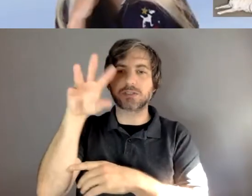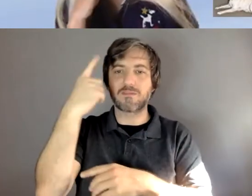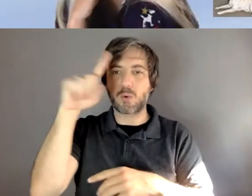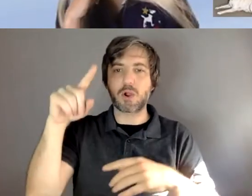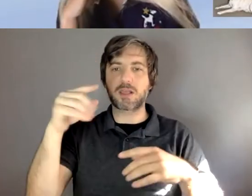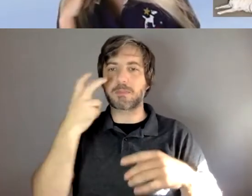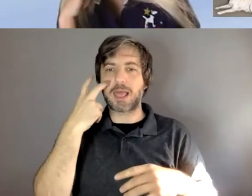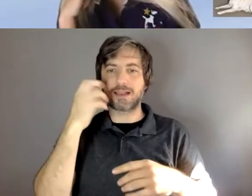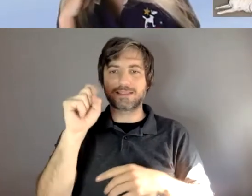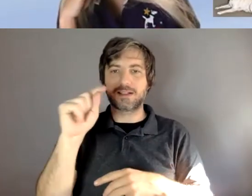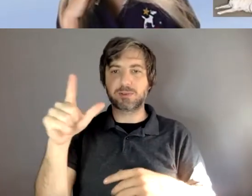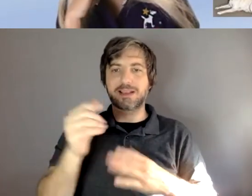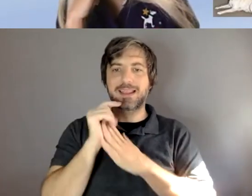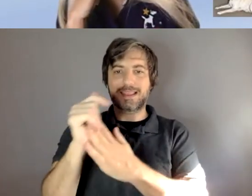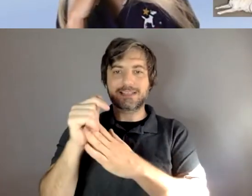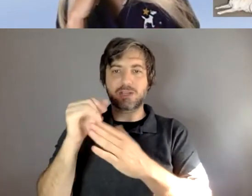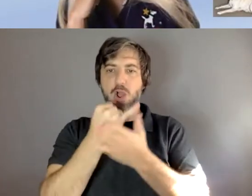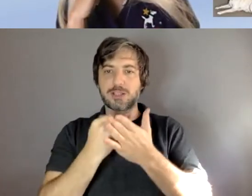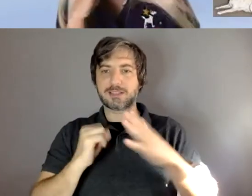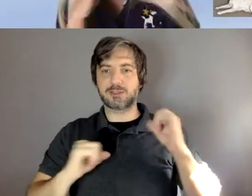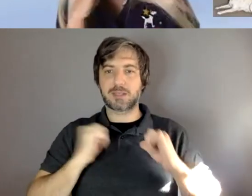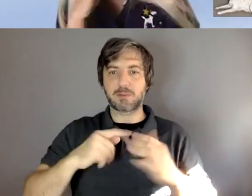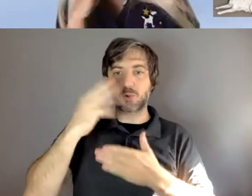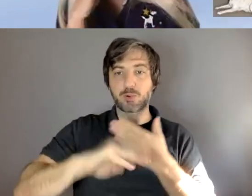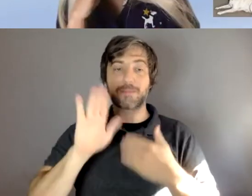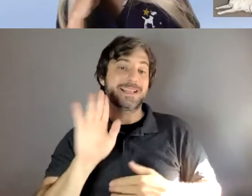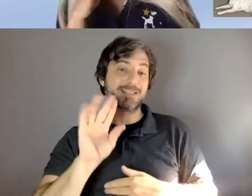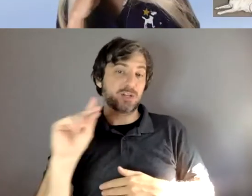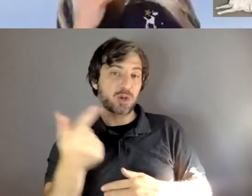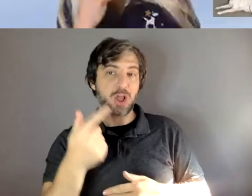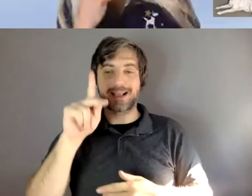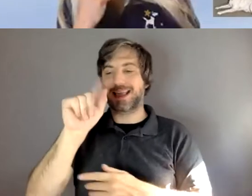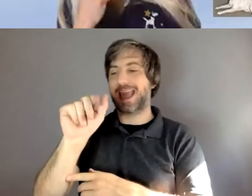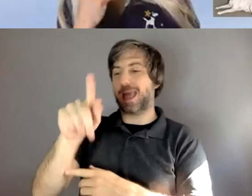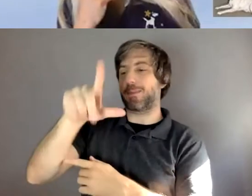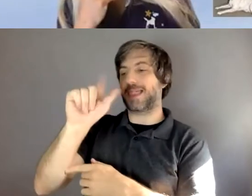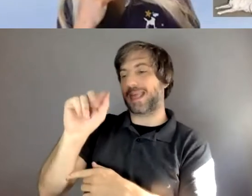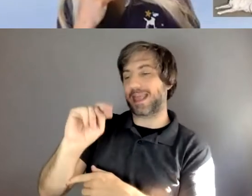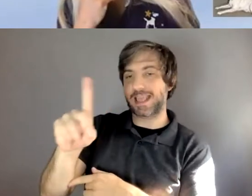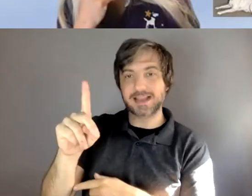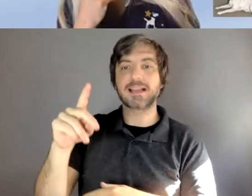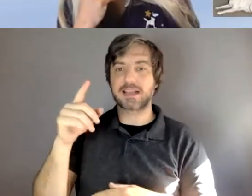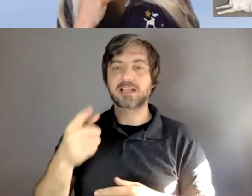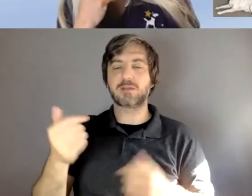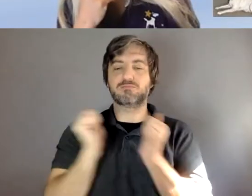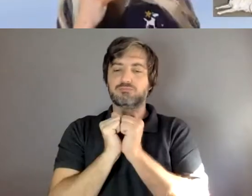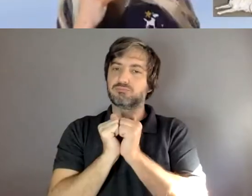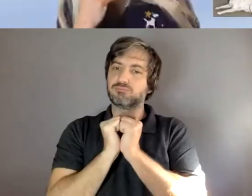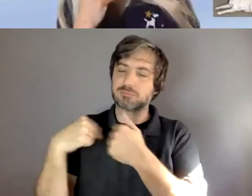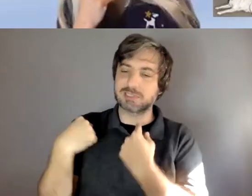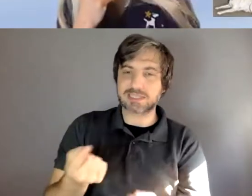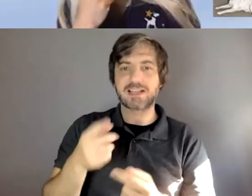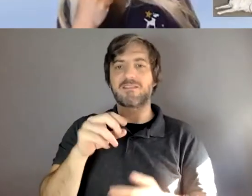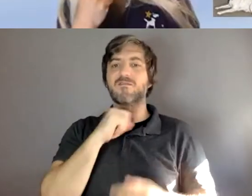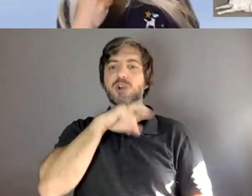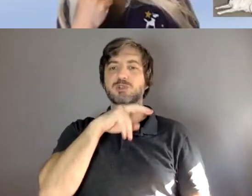and entertainment program his guide dog kaplan who i mentioned has been with him since the beginning of his freshman year at slu kaplan